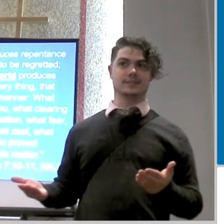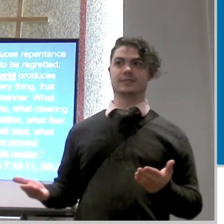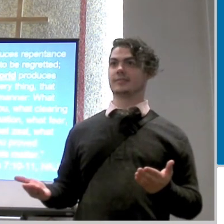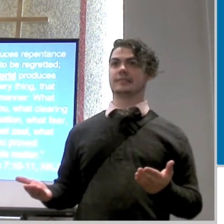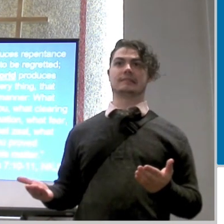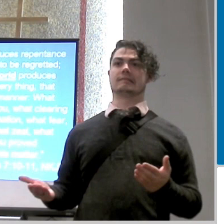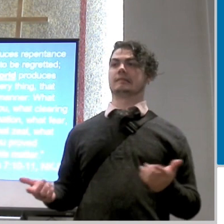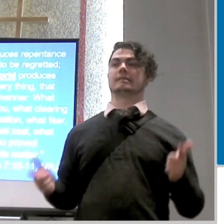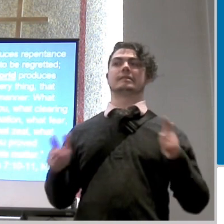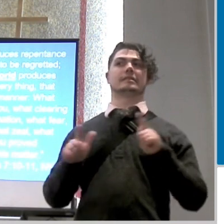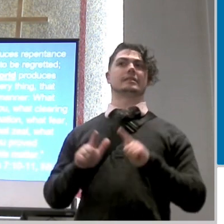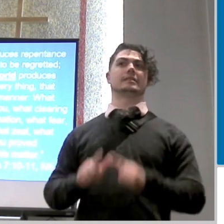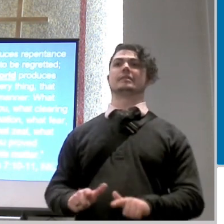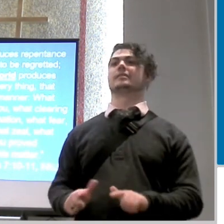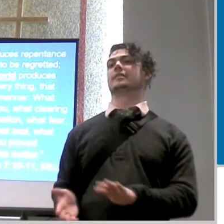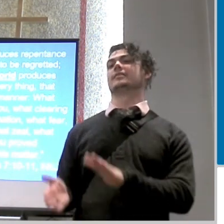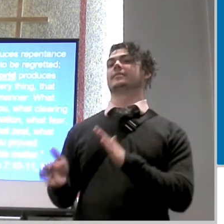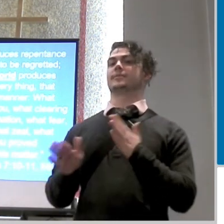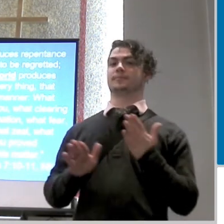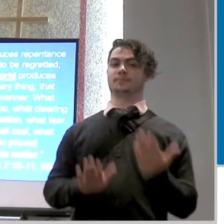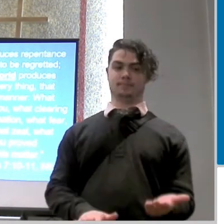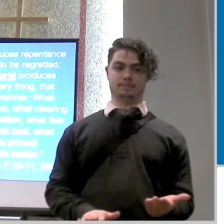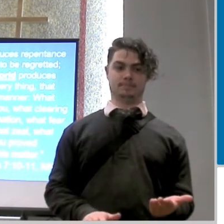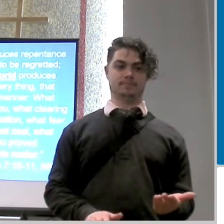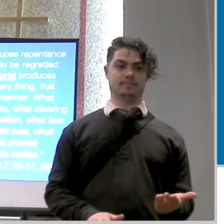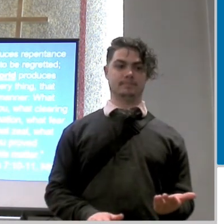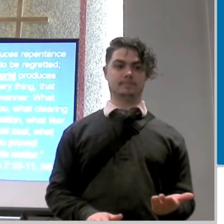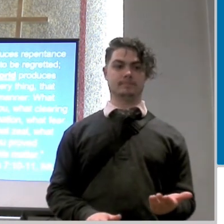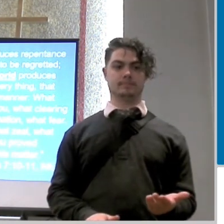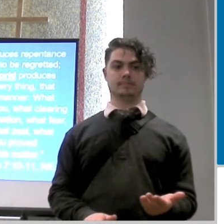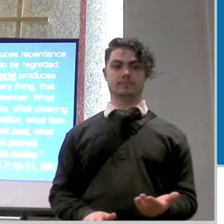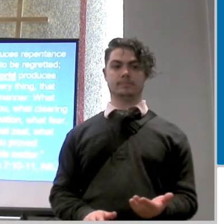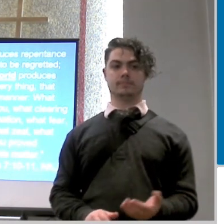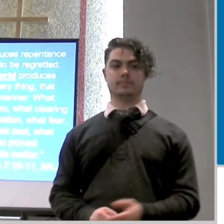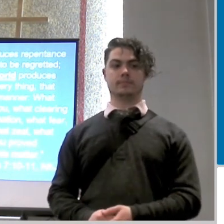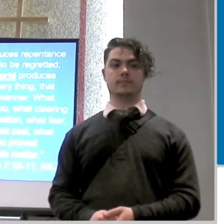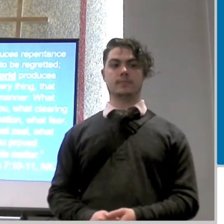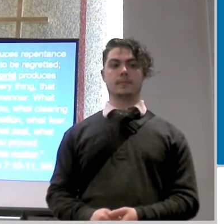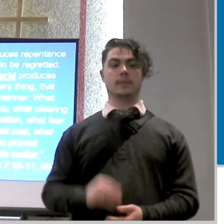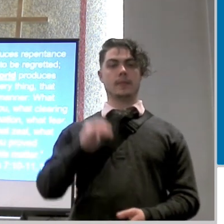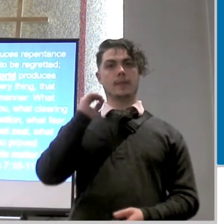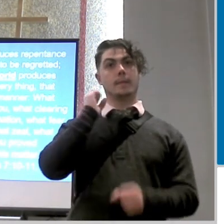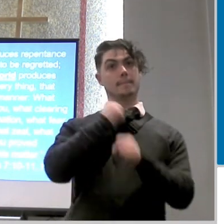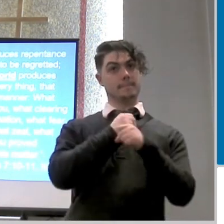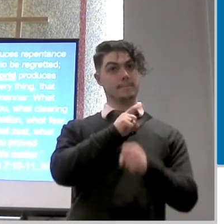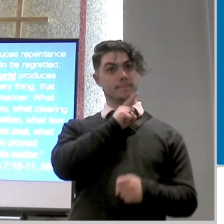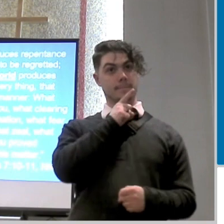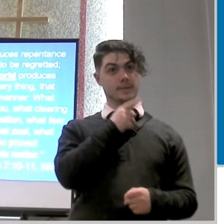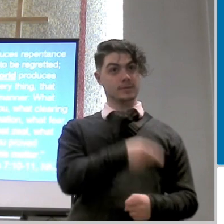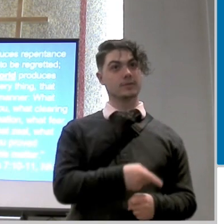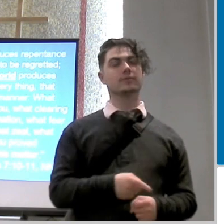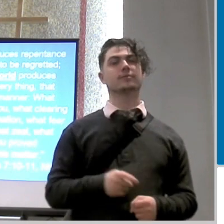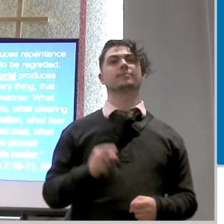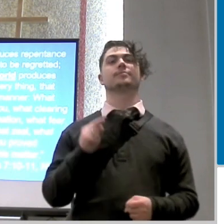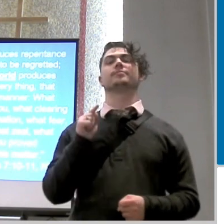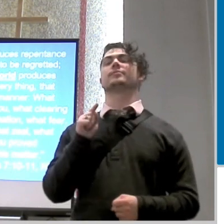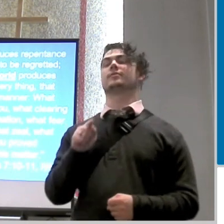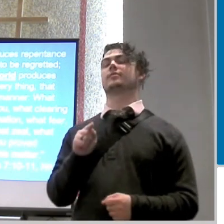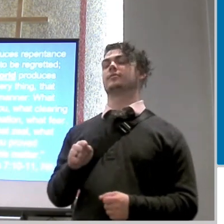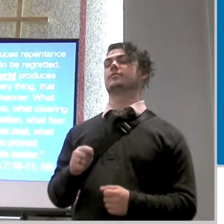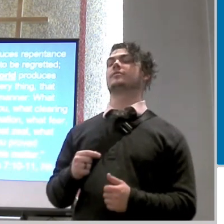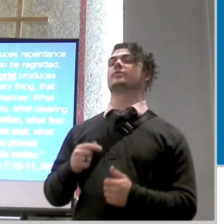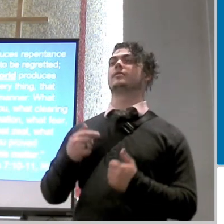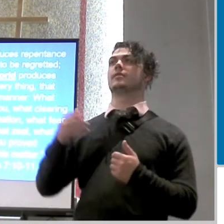worldly sorrow produces death says for observe this very thing that you sorrowed in a godly manner what